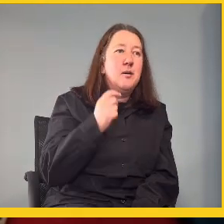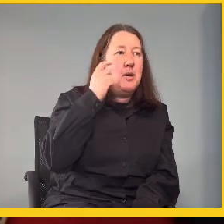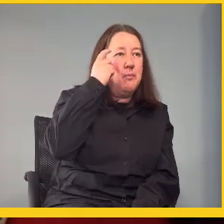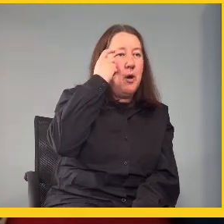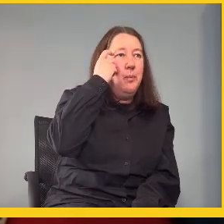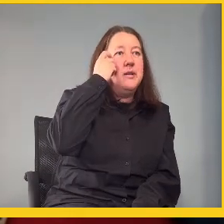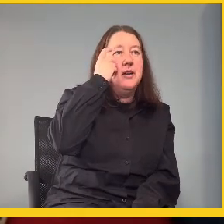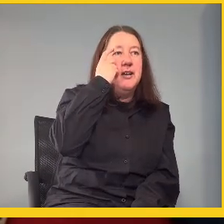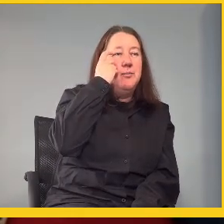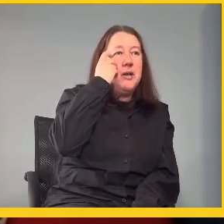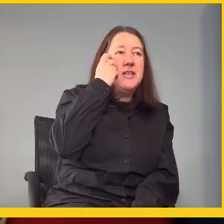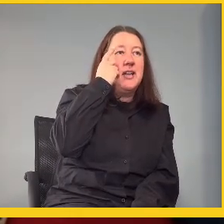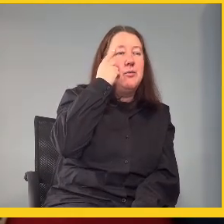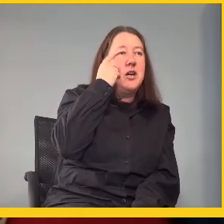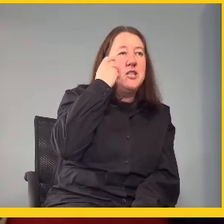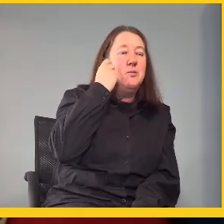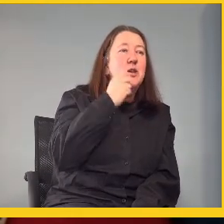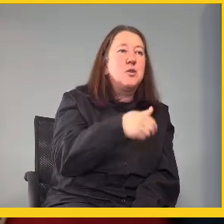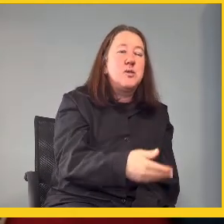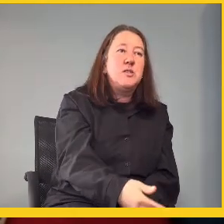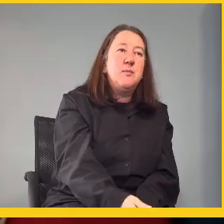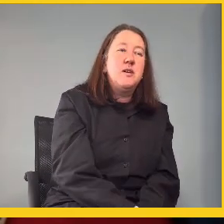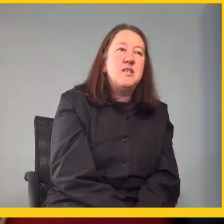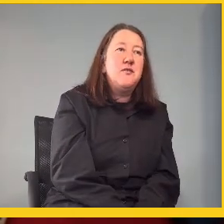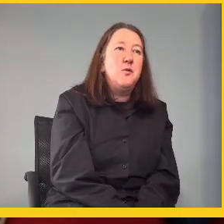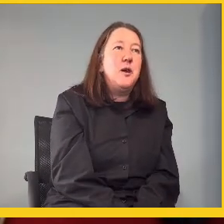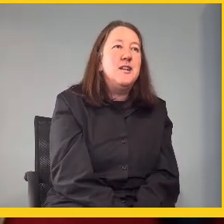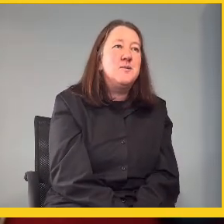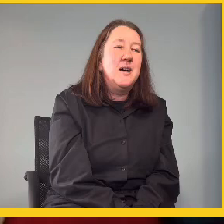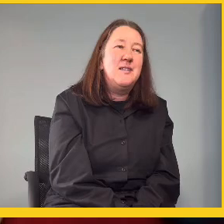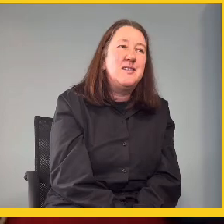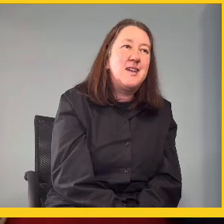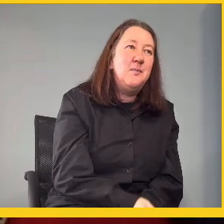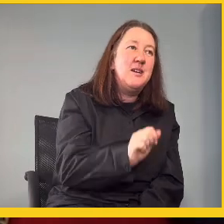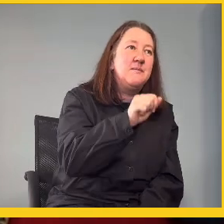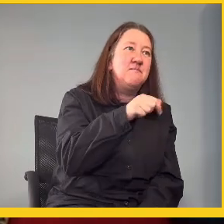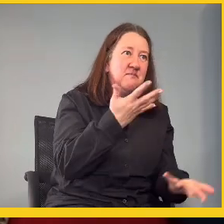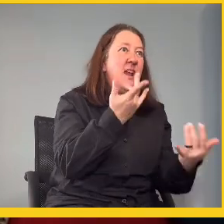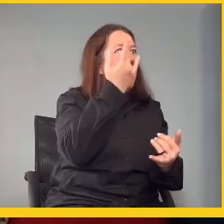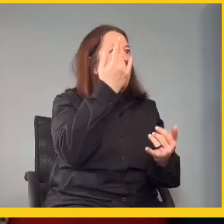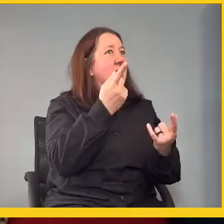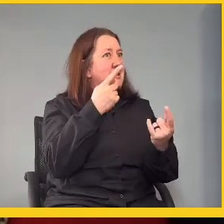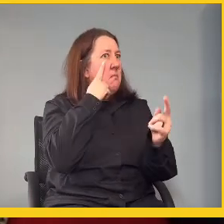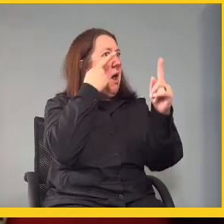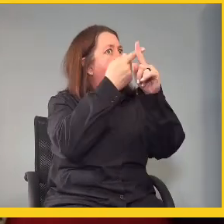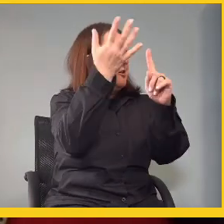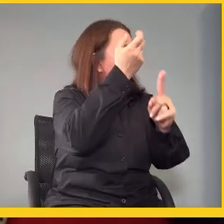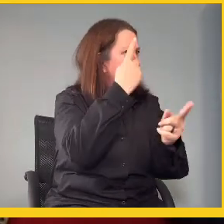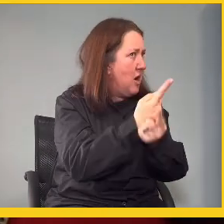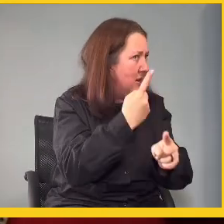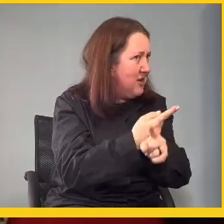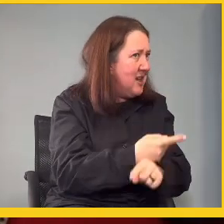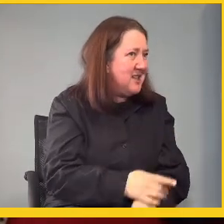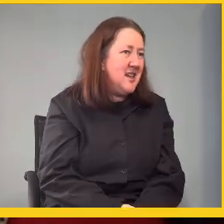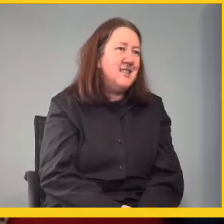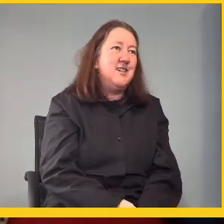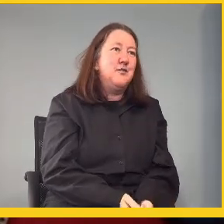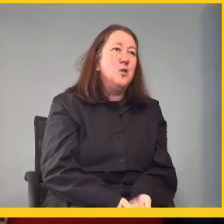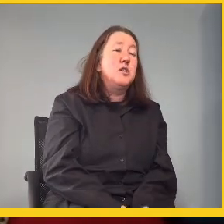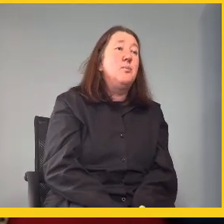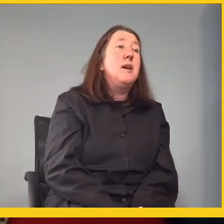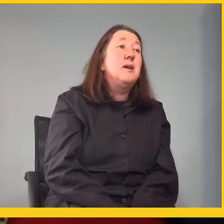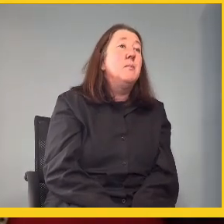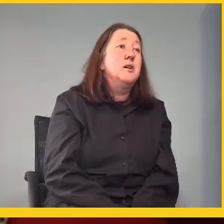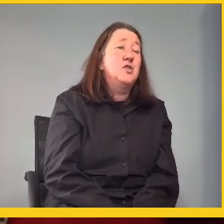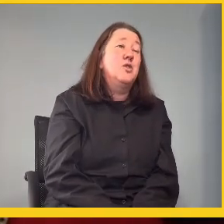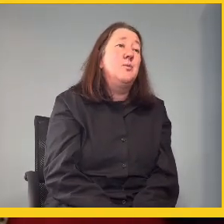plan a proper, big celebration, because Timber is there for, in this month, it's coming. It's a milestone, actually, it's a milestone. Yes, yes,